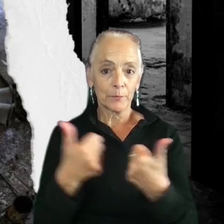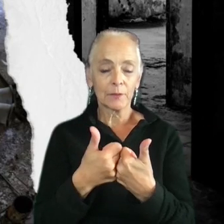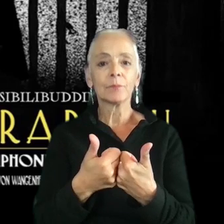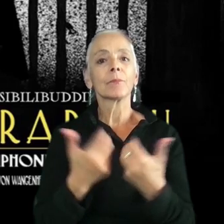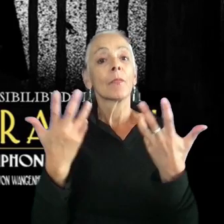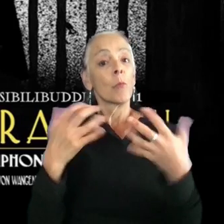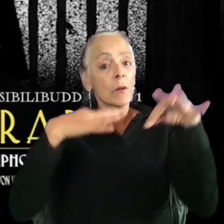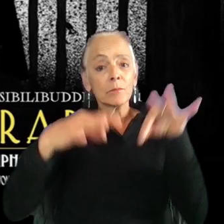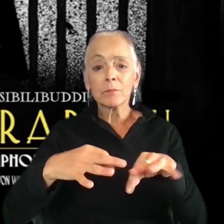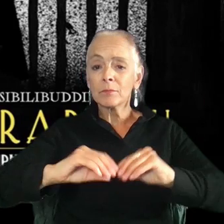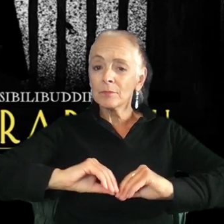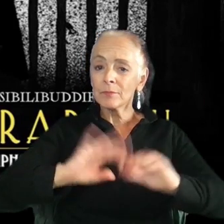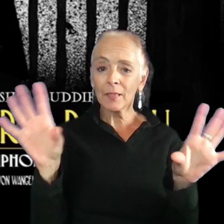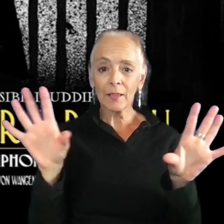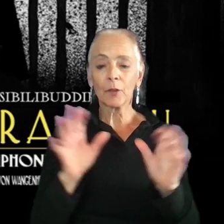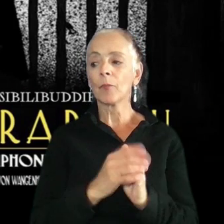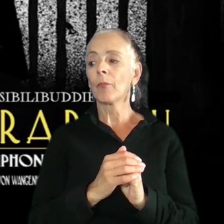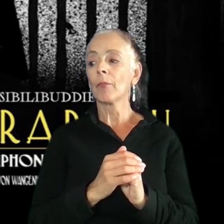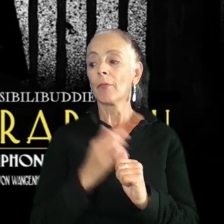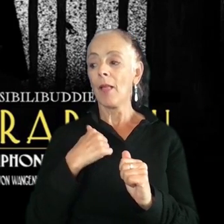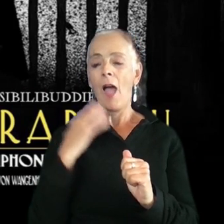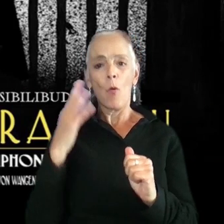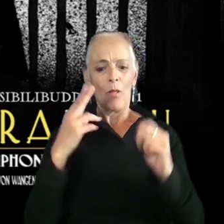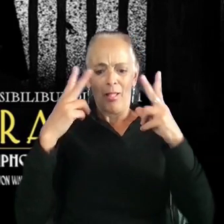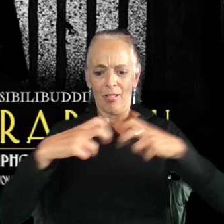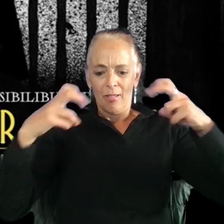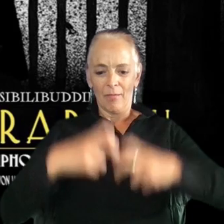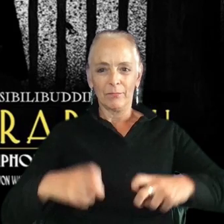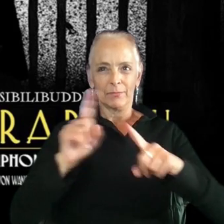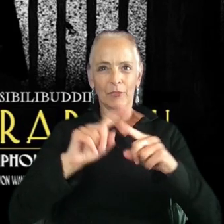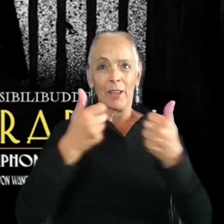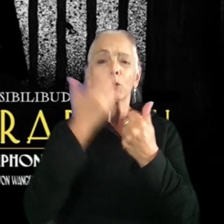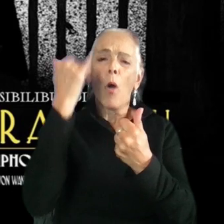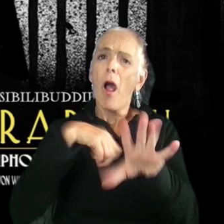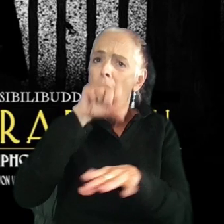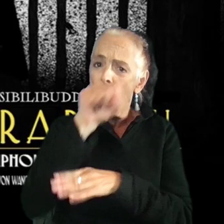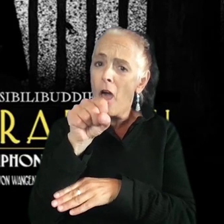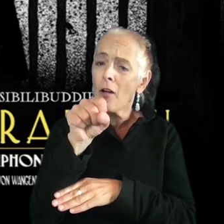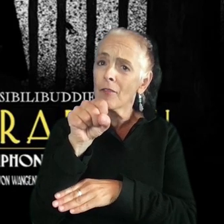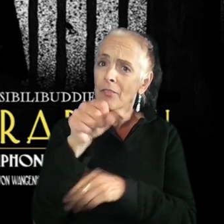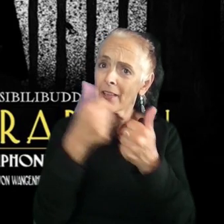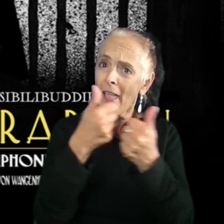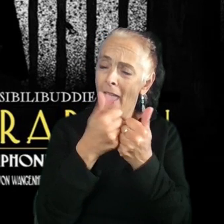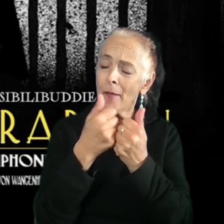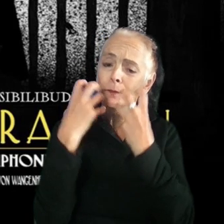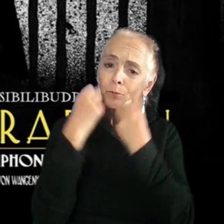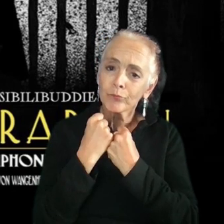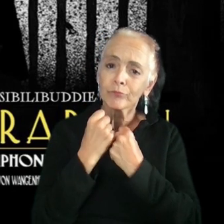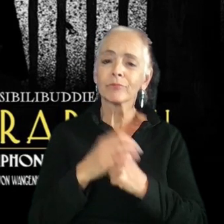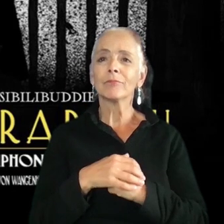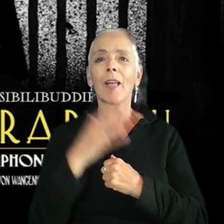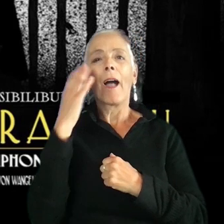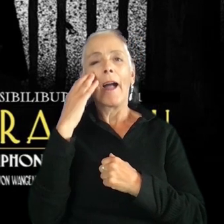clear here. I'm going to pick these games apart because I love them dearly. I know what these